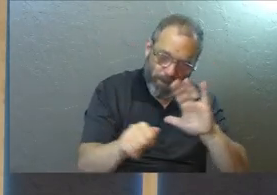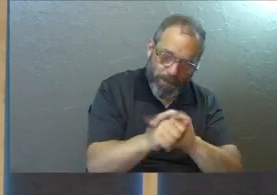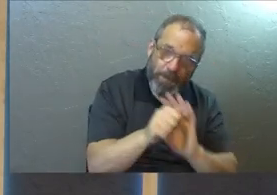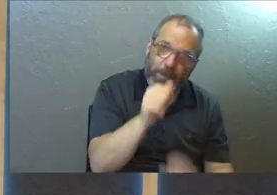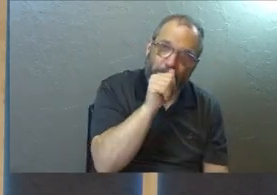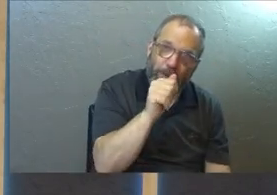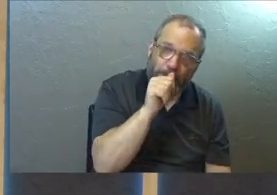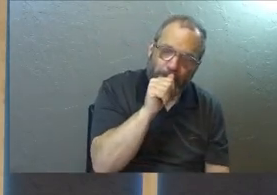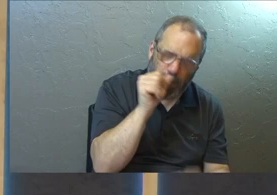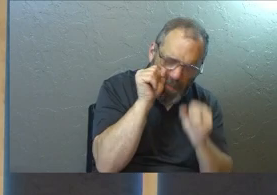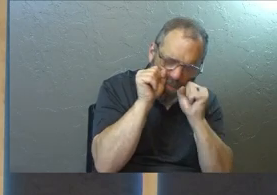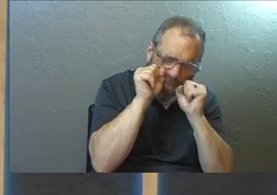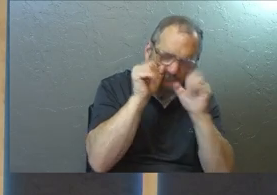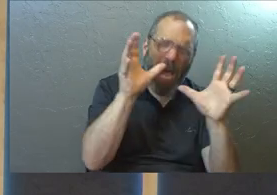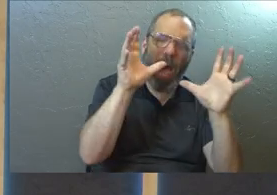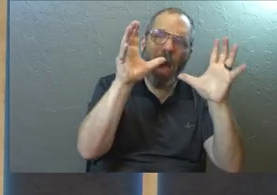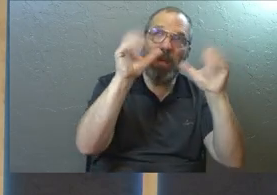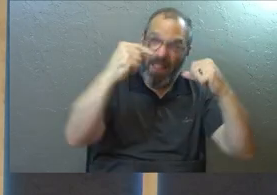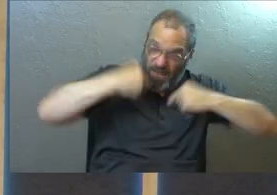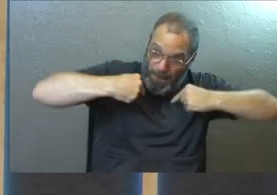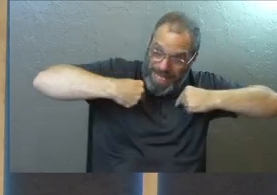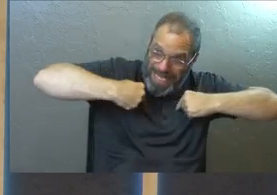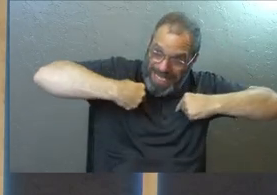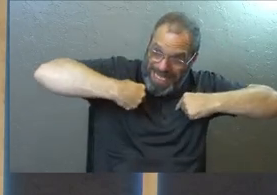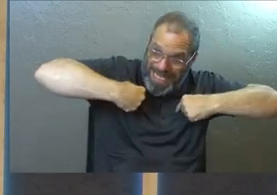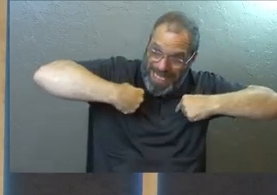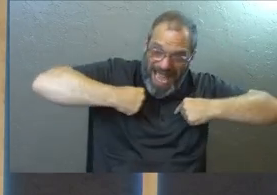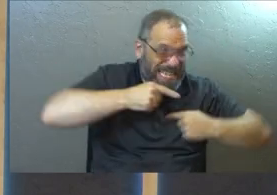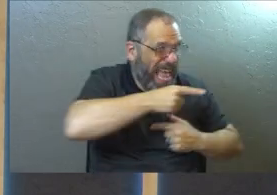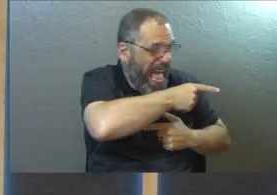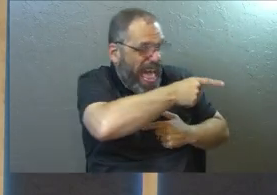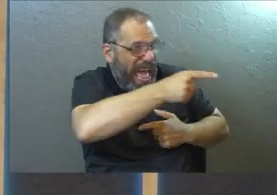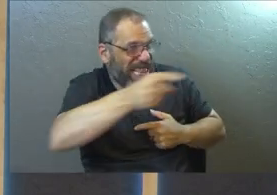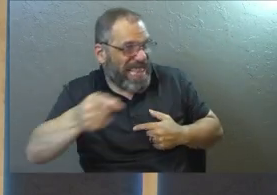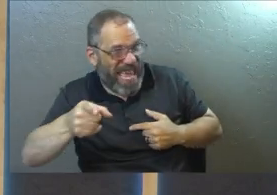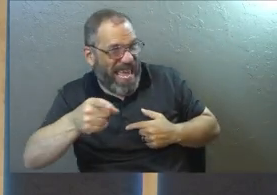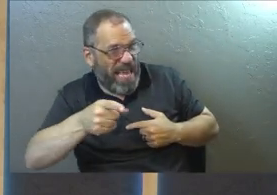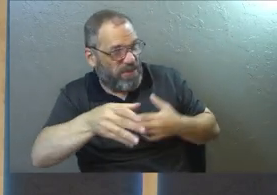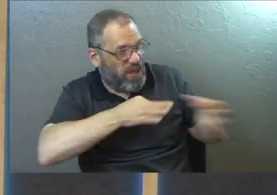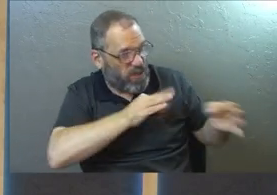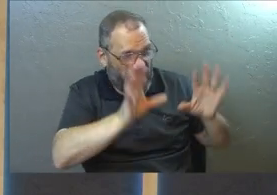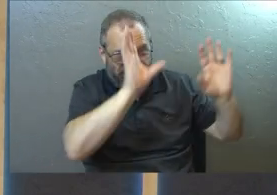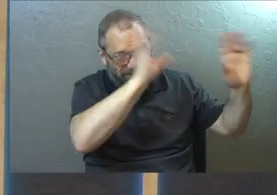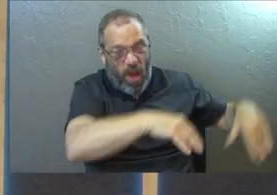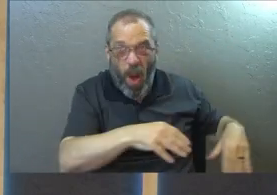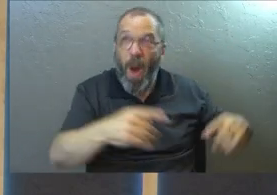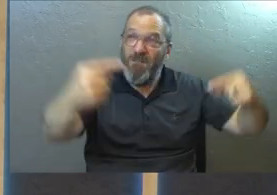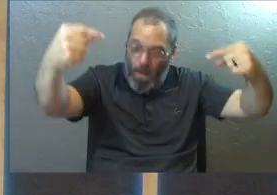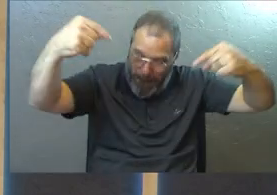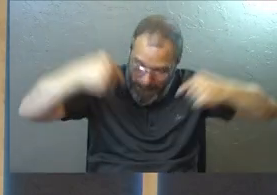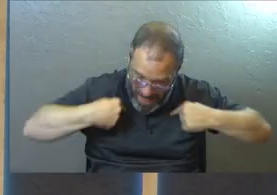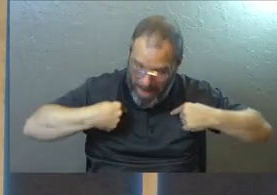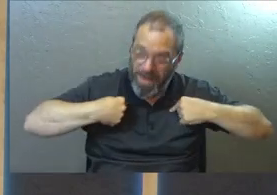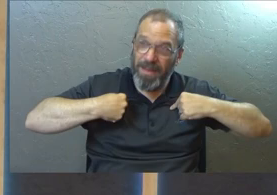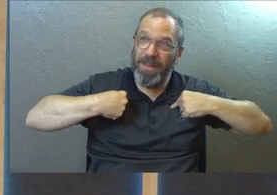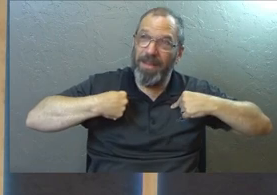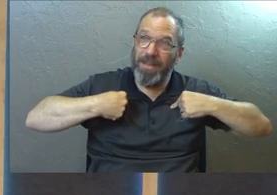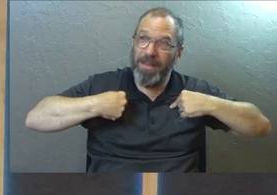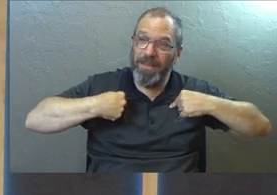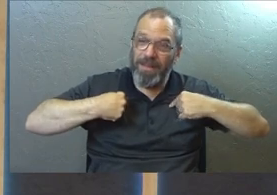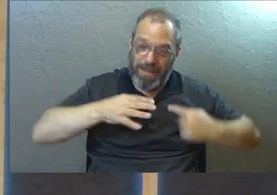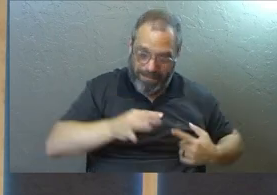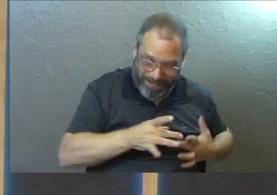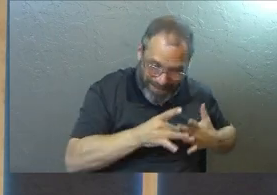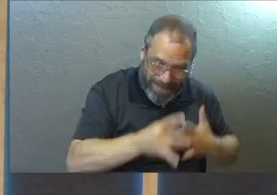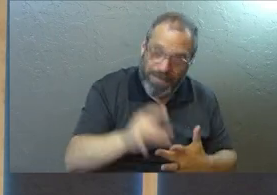of being shocked by you? For me, not someone else describing the experience that they had. For me, God, take me there.